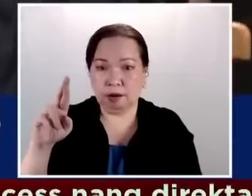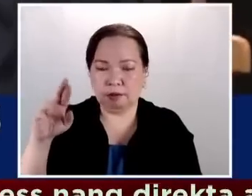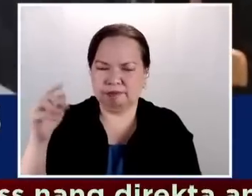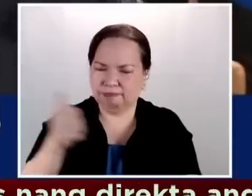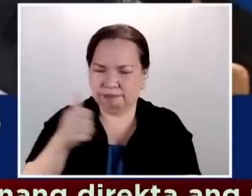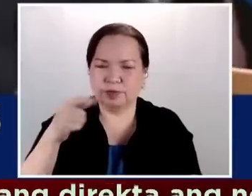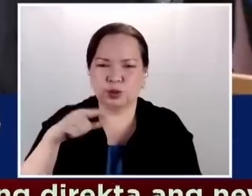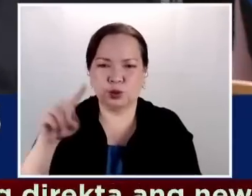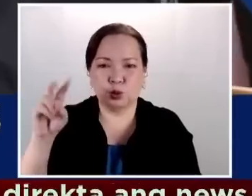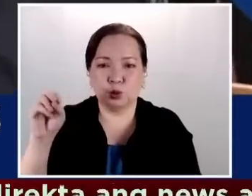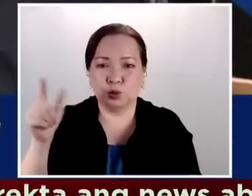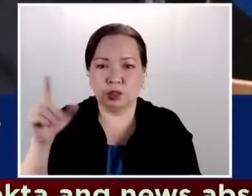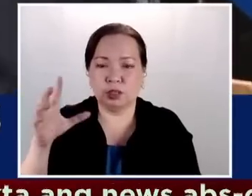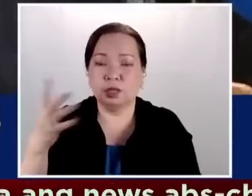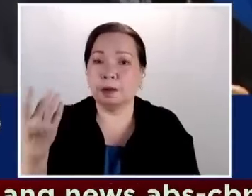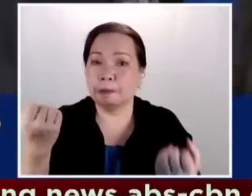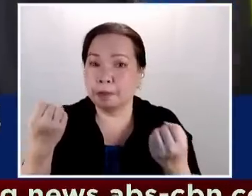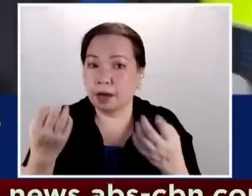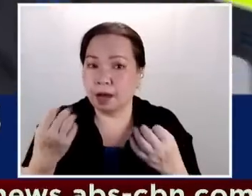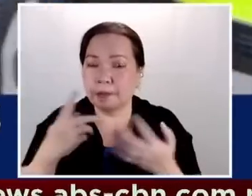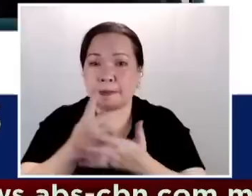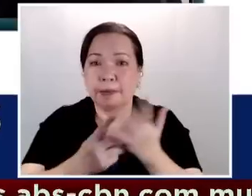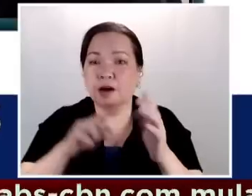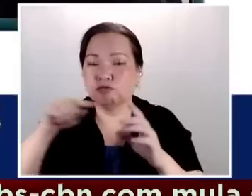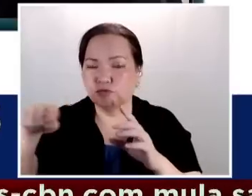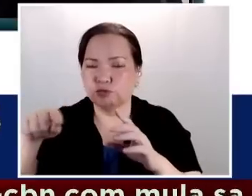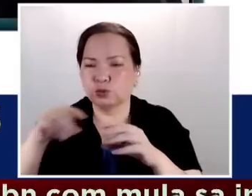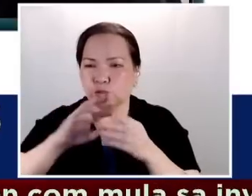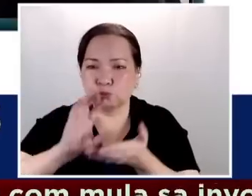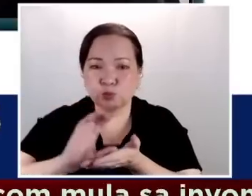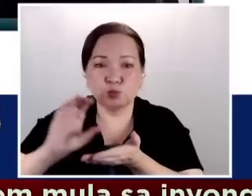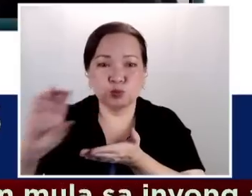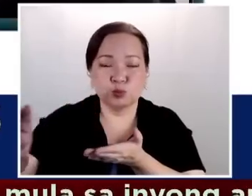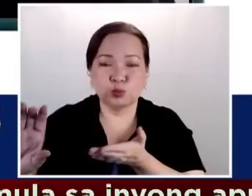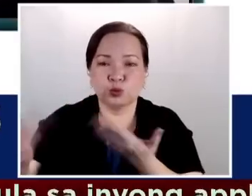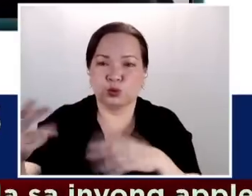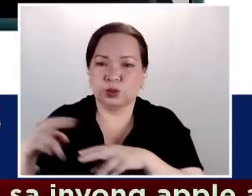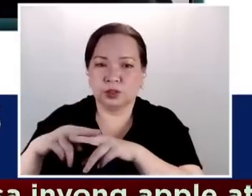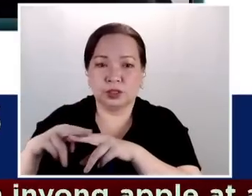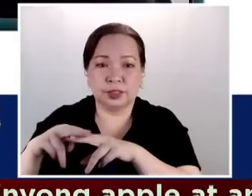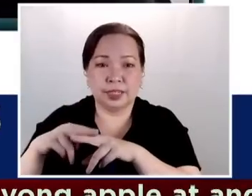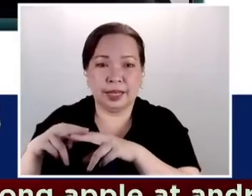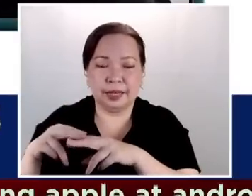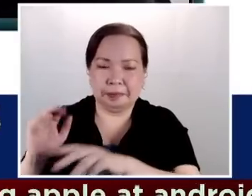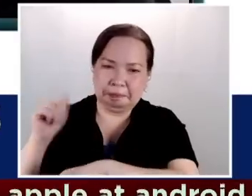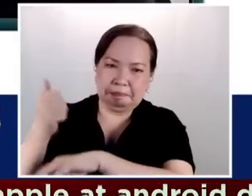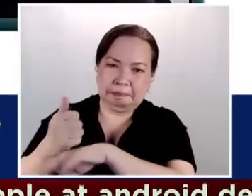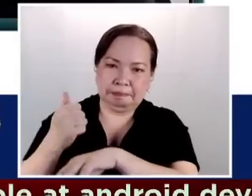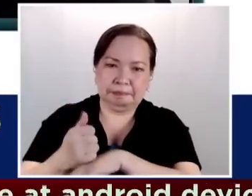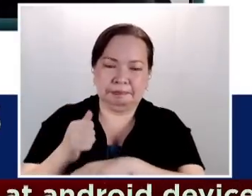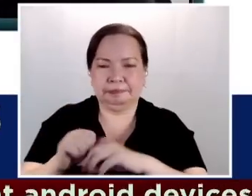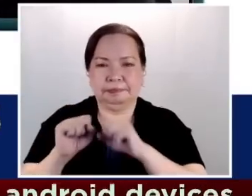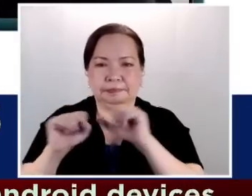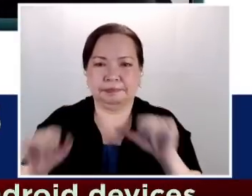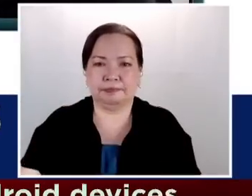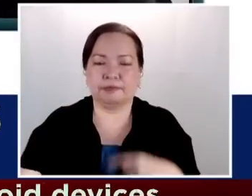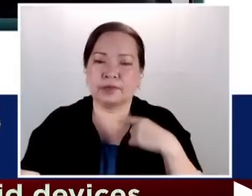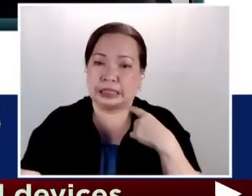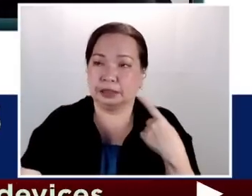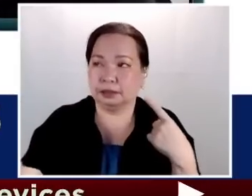mapupunta sa sektor ng tren. We are trying to finish this